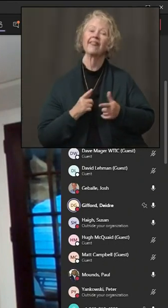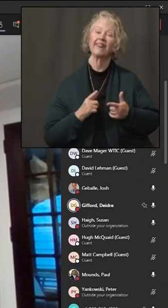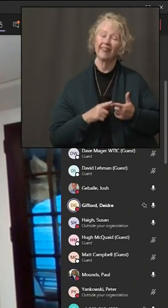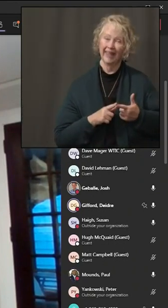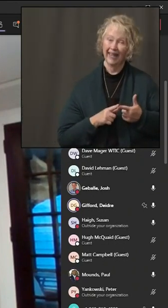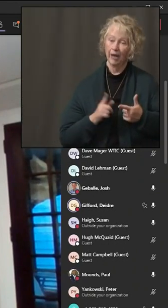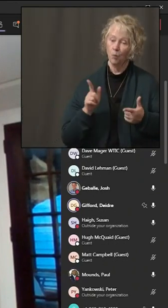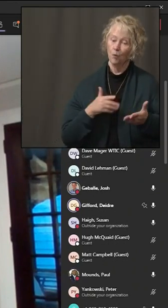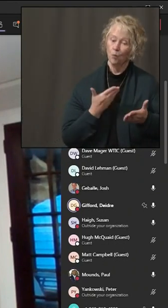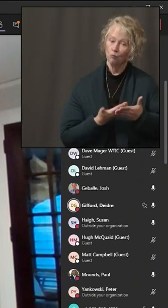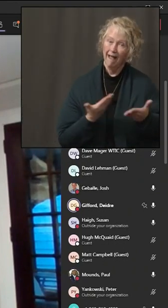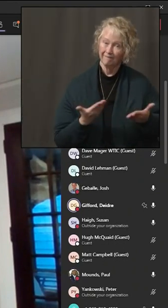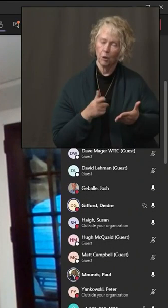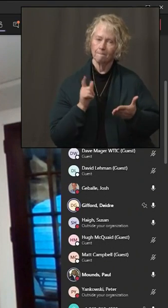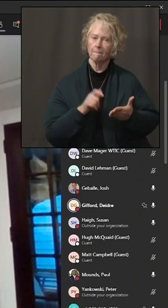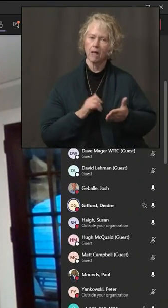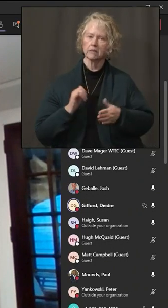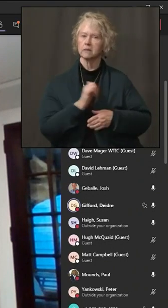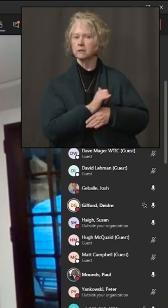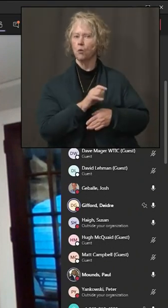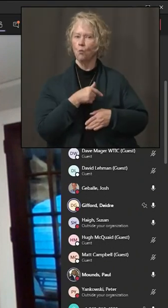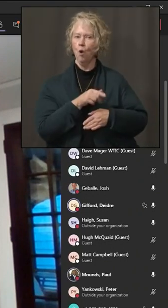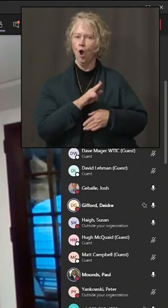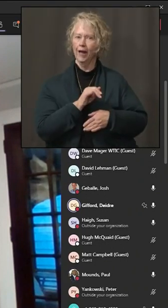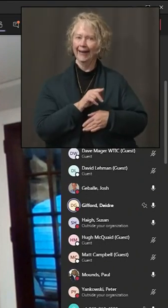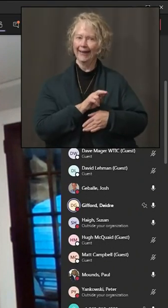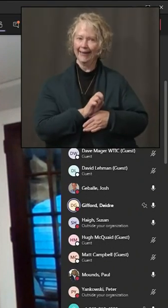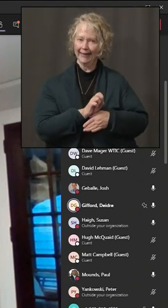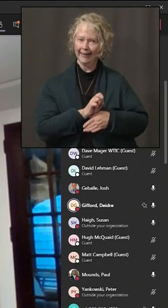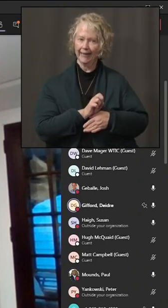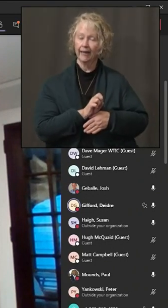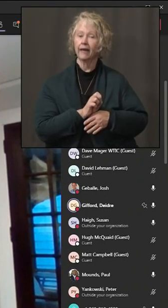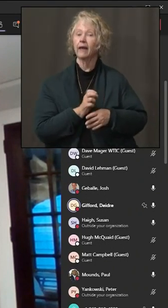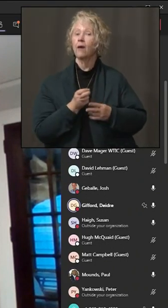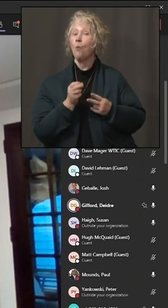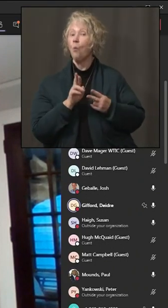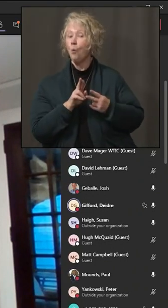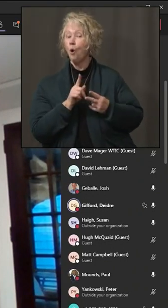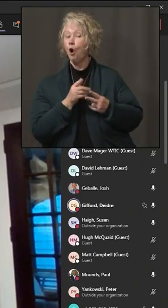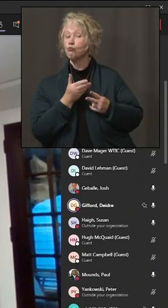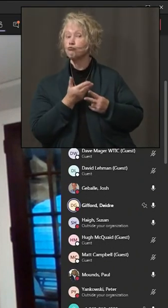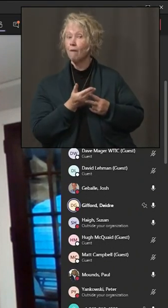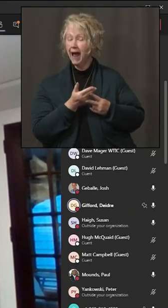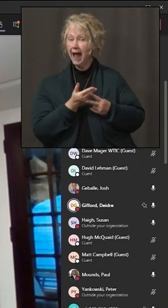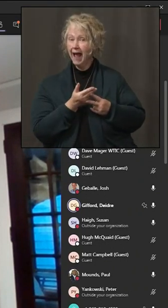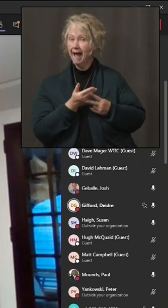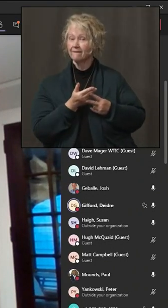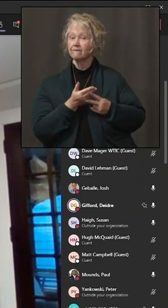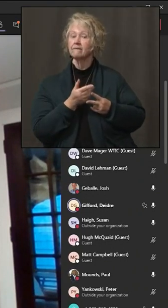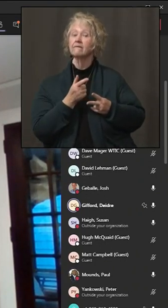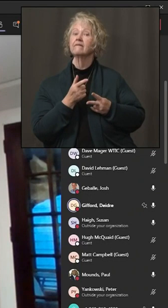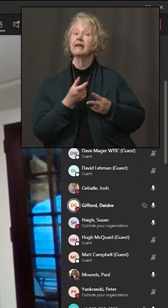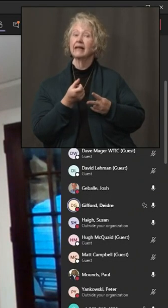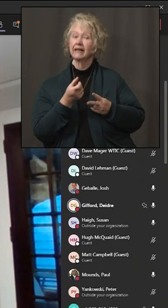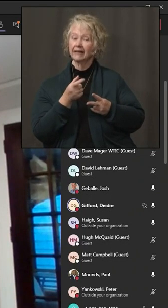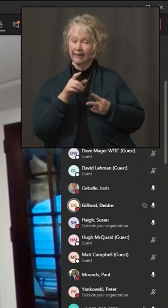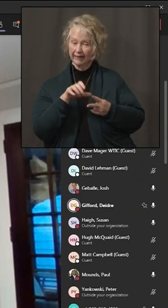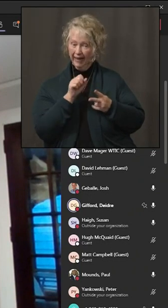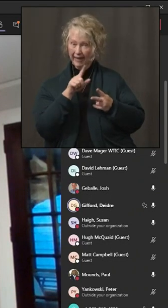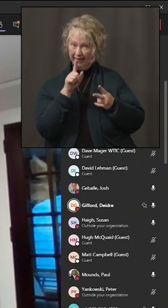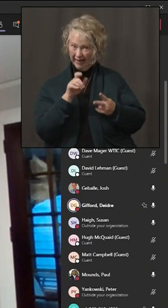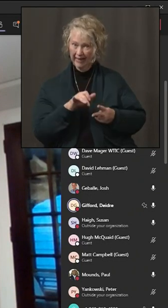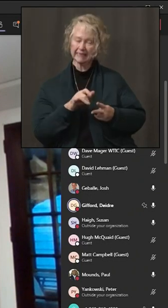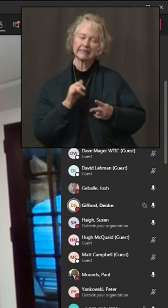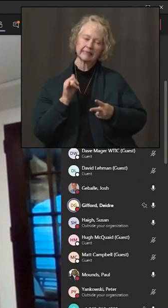when you arrive in Connecticut or take a test on arrival and you should remain quarantined until you take a test.